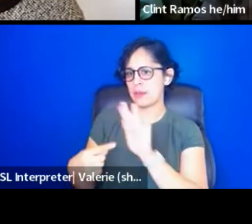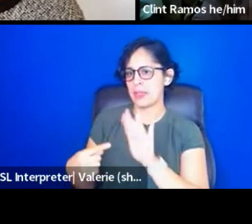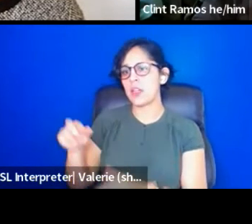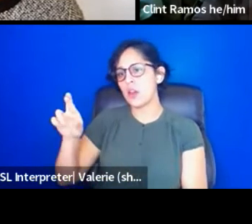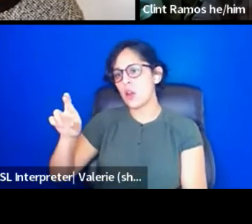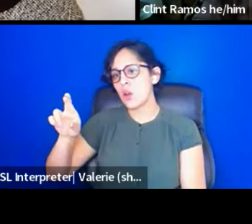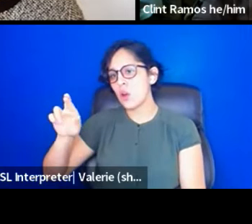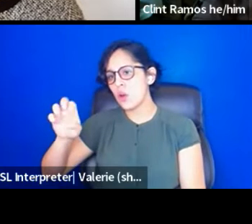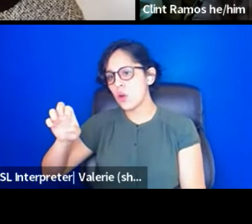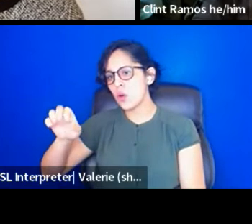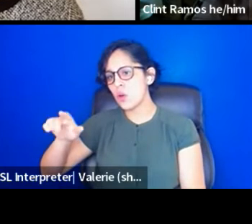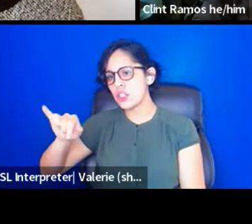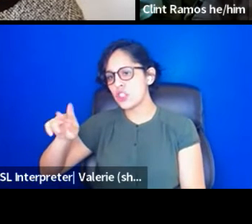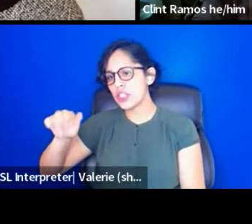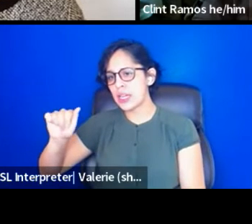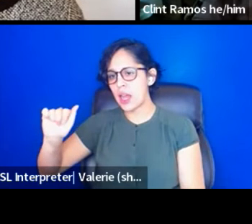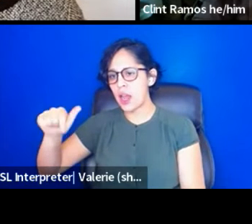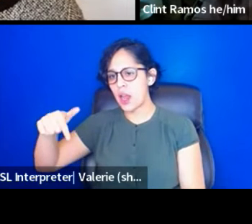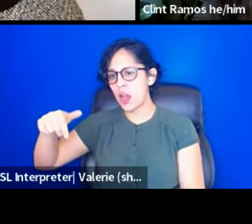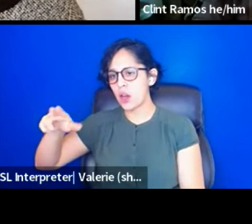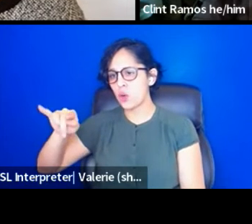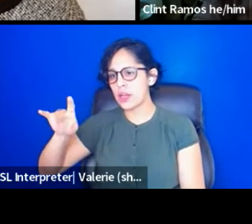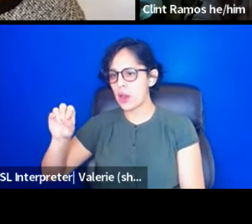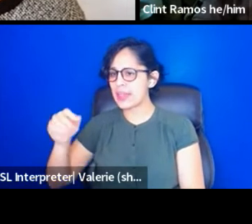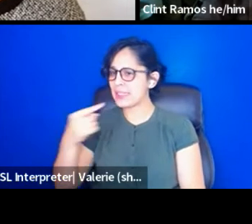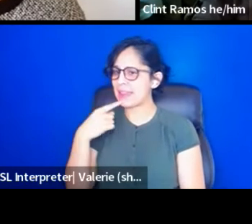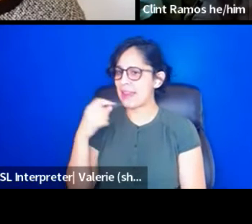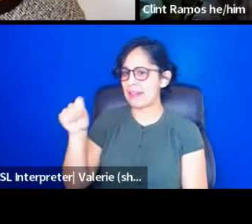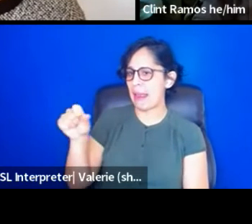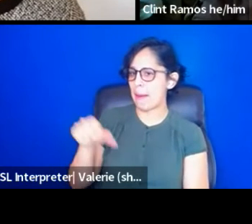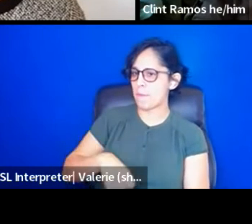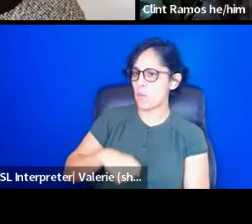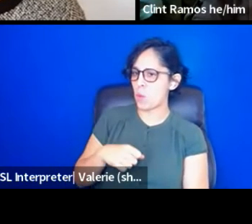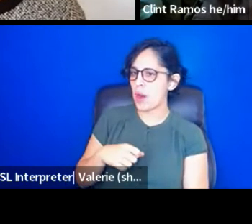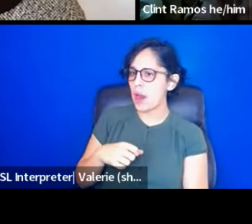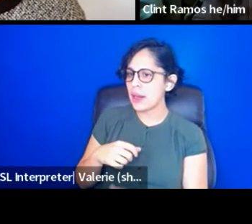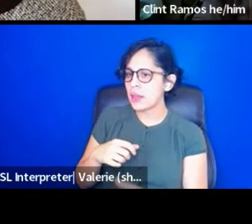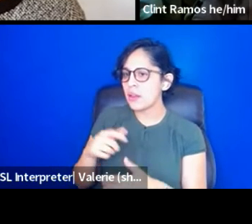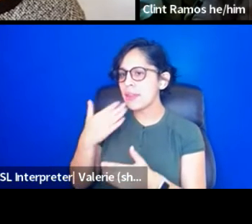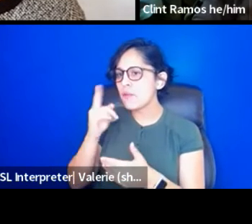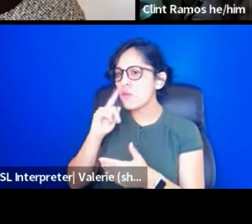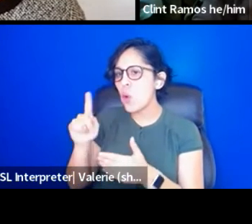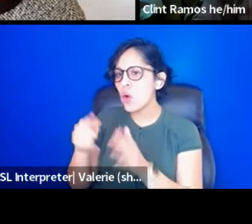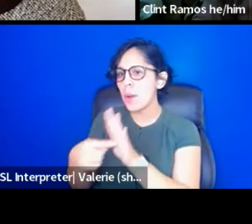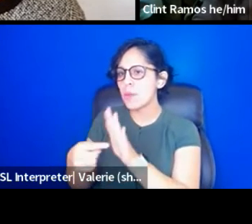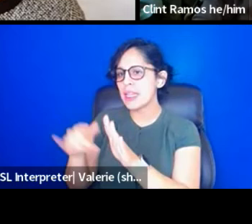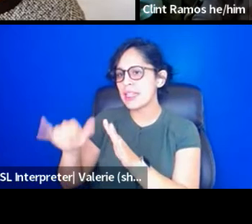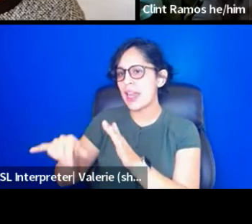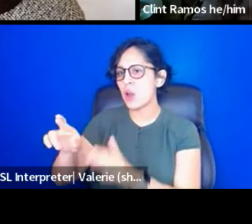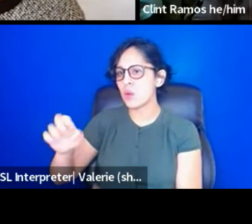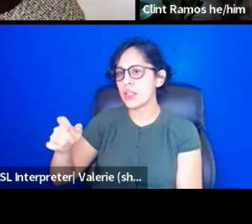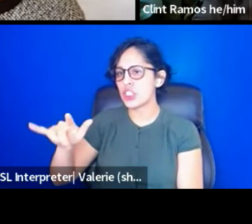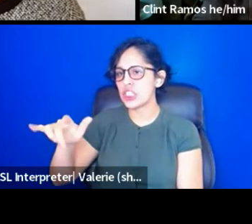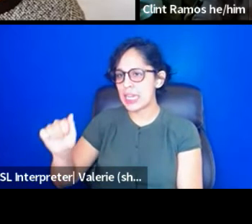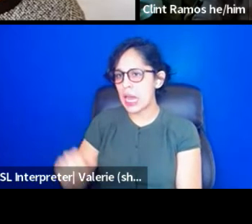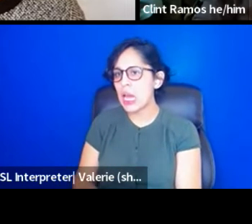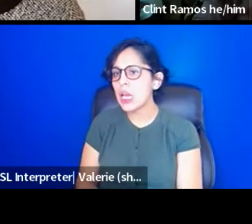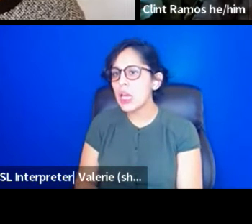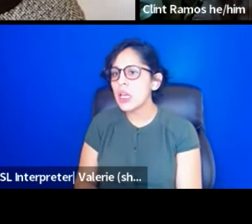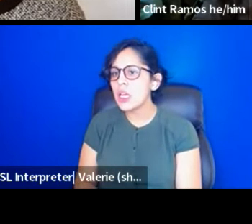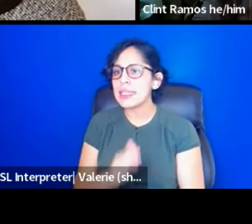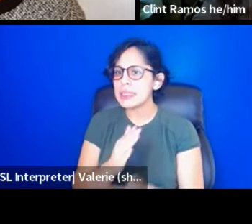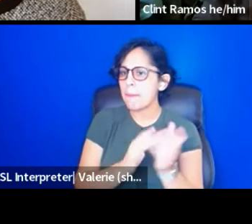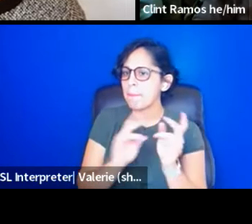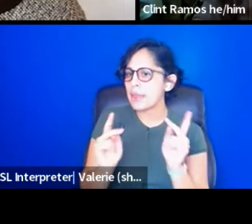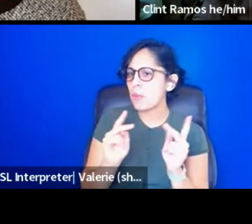Kababayan, Pinksy Pride there. Thank you for representing that, Regina. And then we have some folks